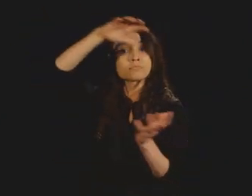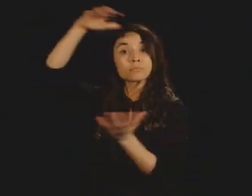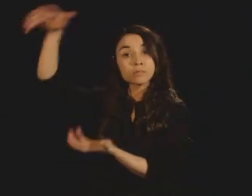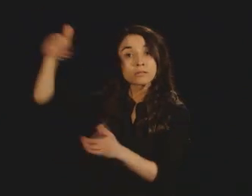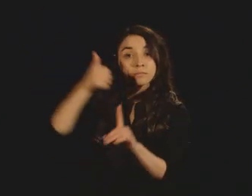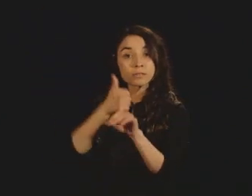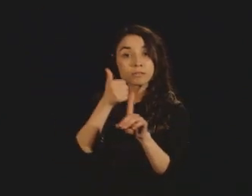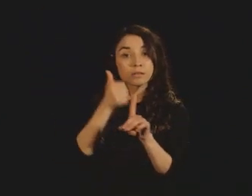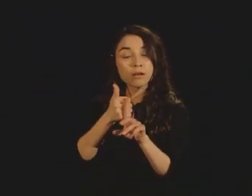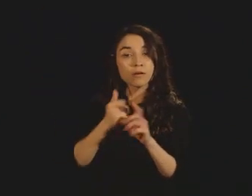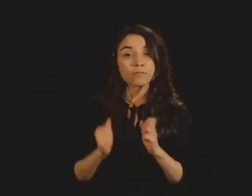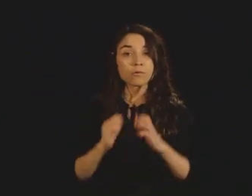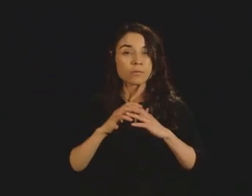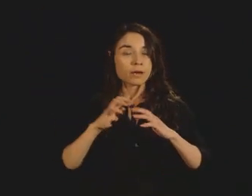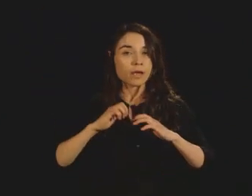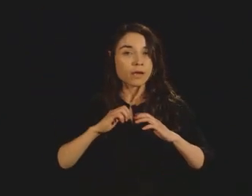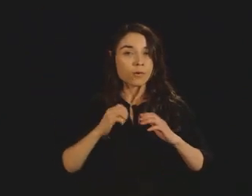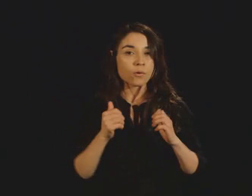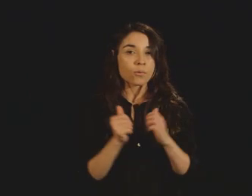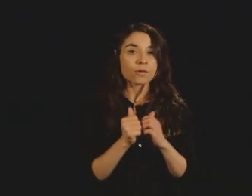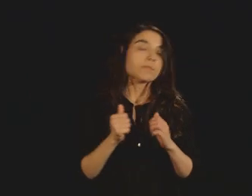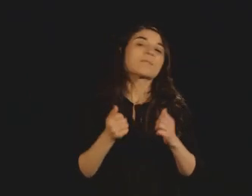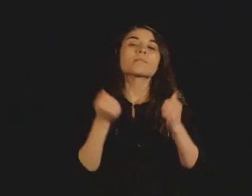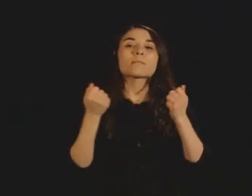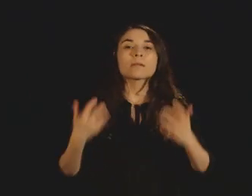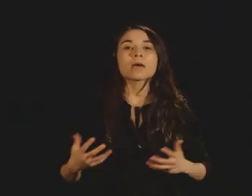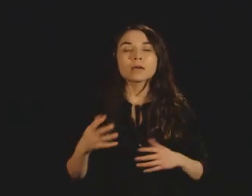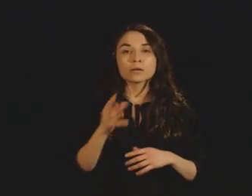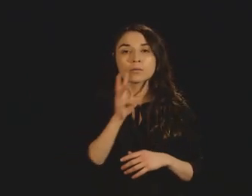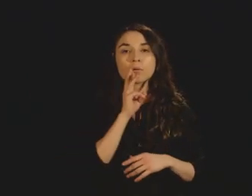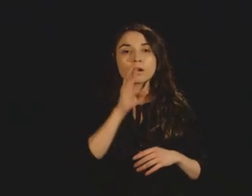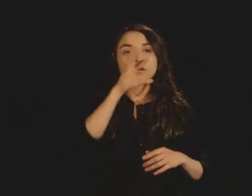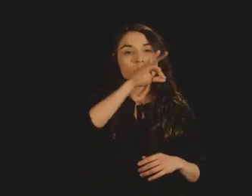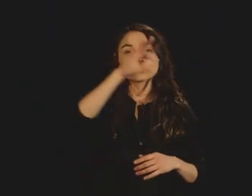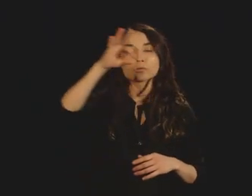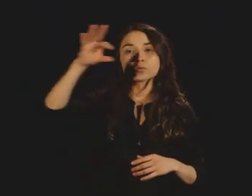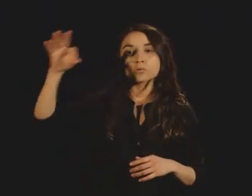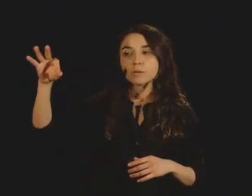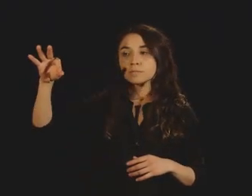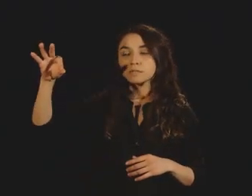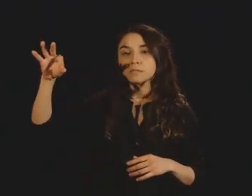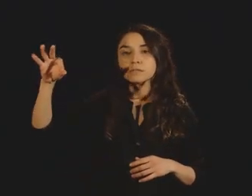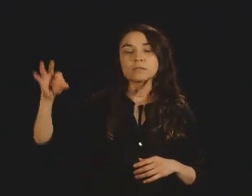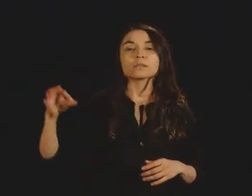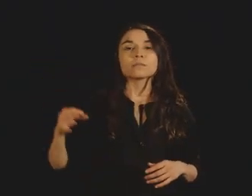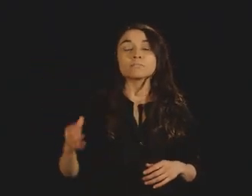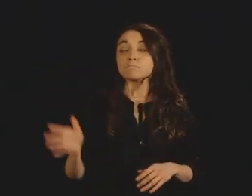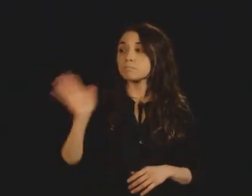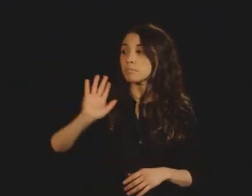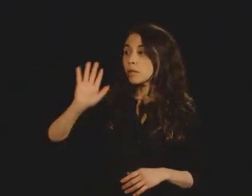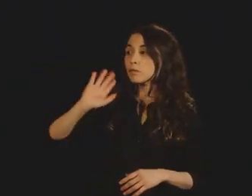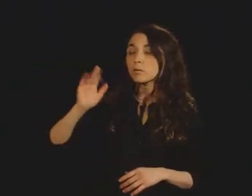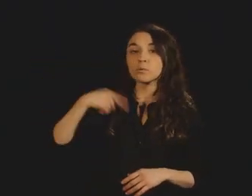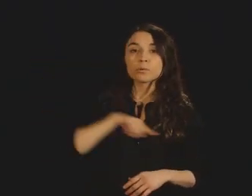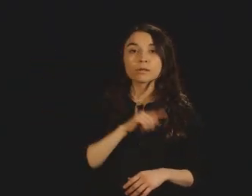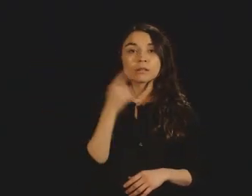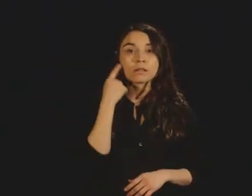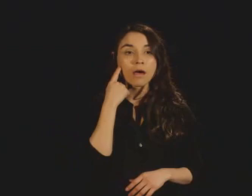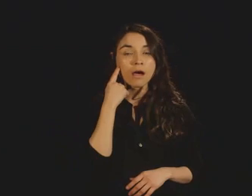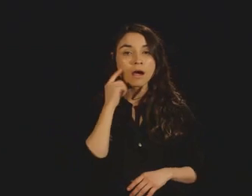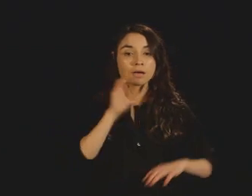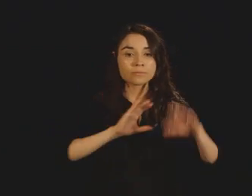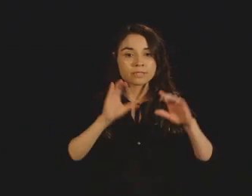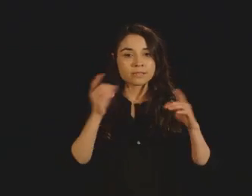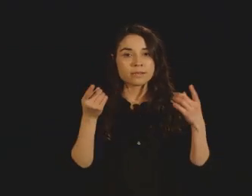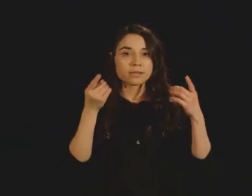And there's a lot of chemistry that goes on on the surface of those and also inside those droplets. We used to think that most of the chemistry up in